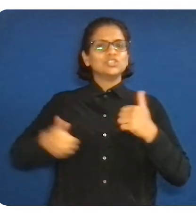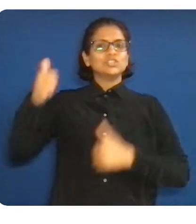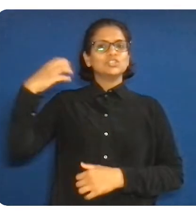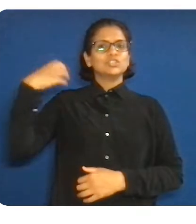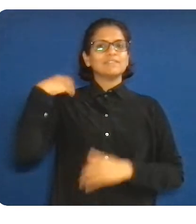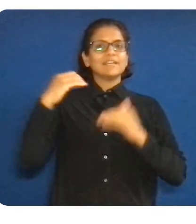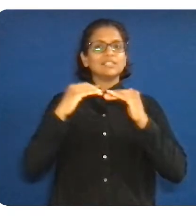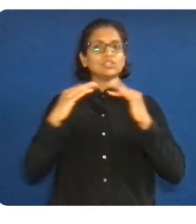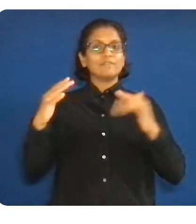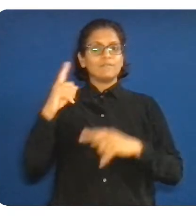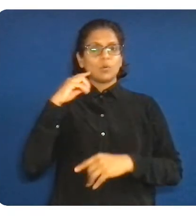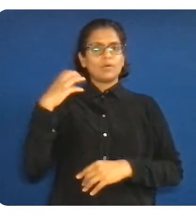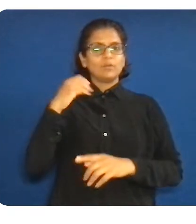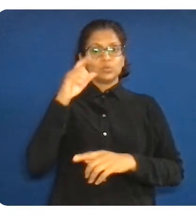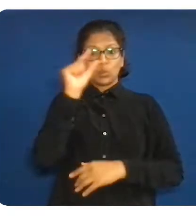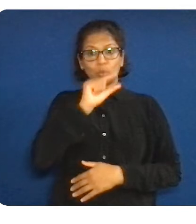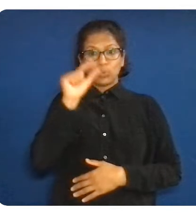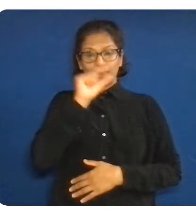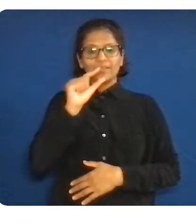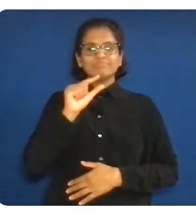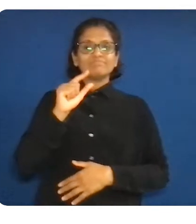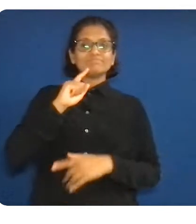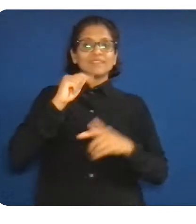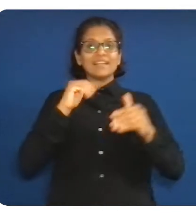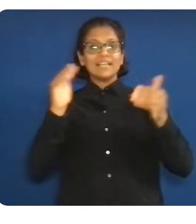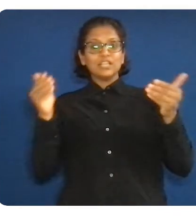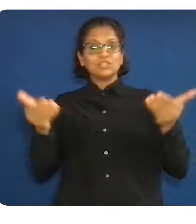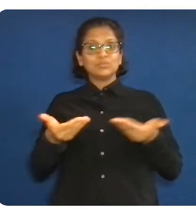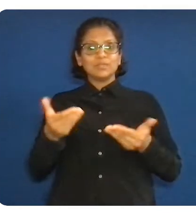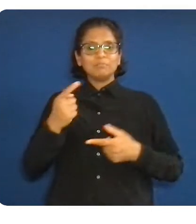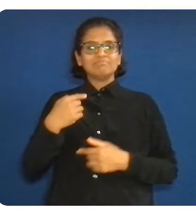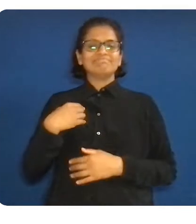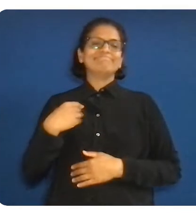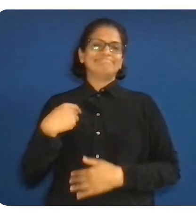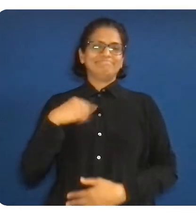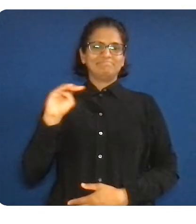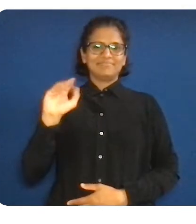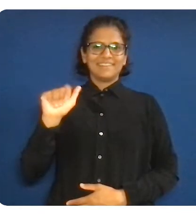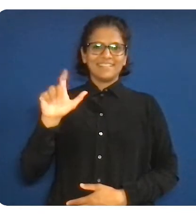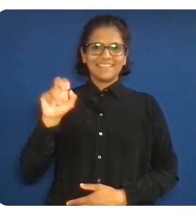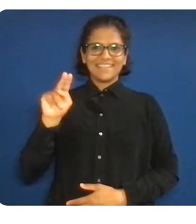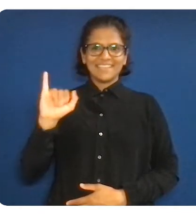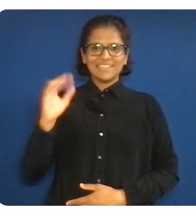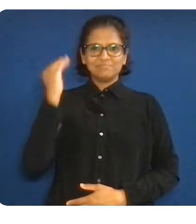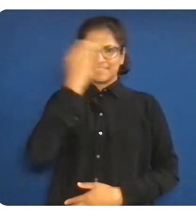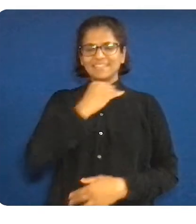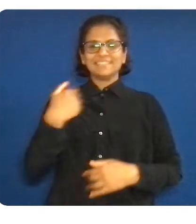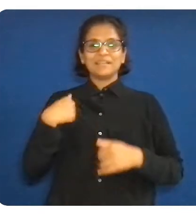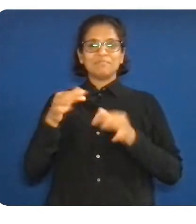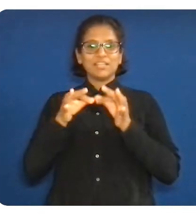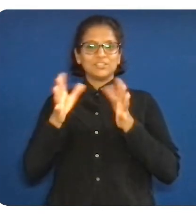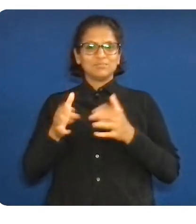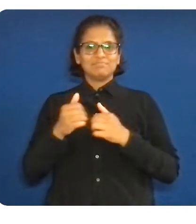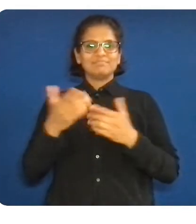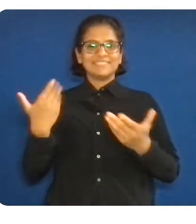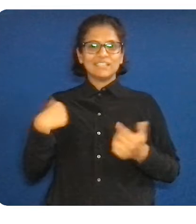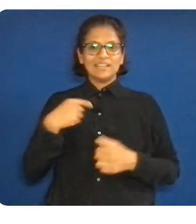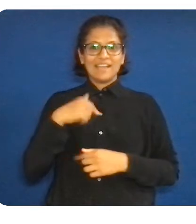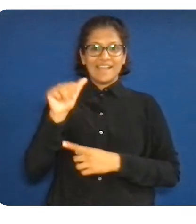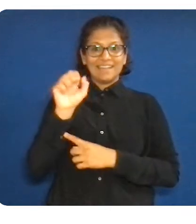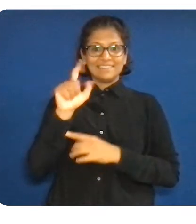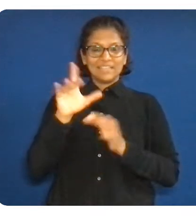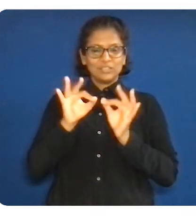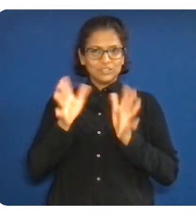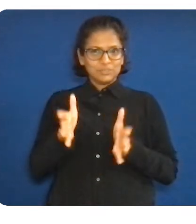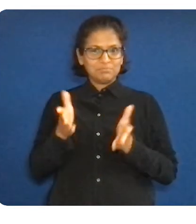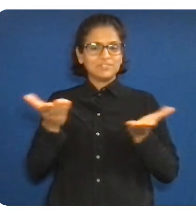Melini, who's with us today. She's going to be providing ASL interpretation. It is great to be back for my third Google